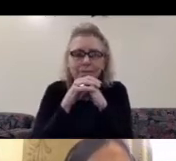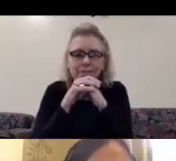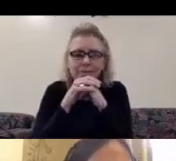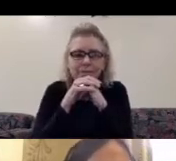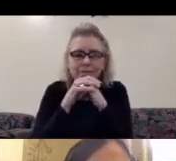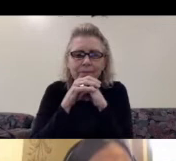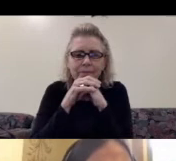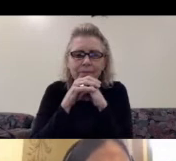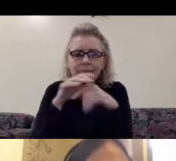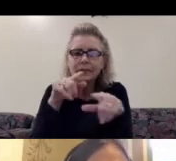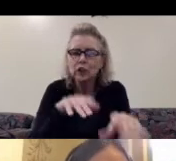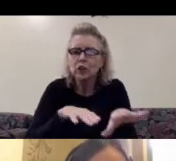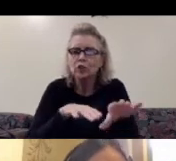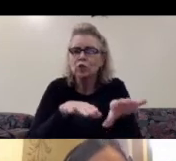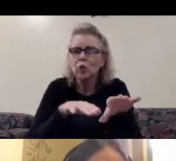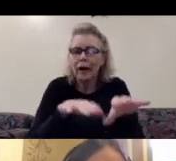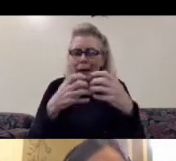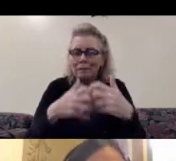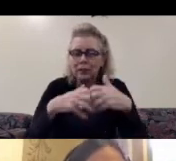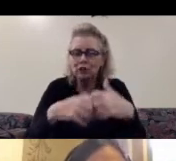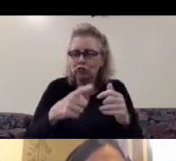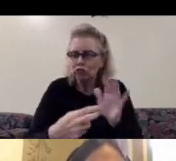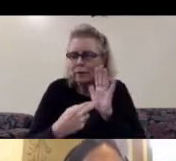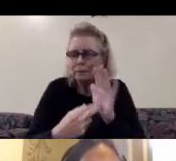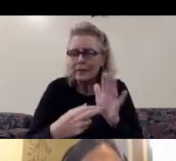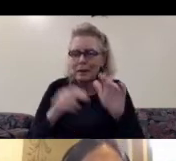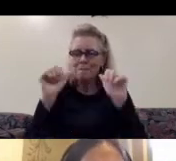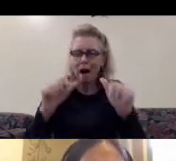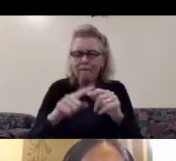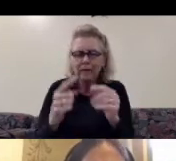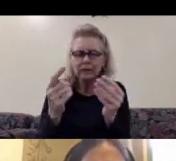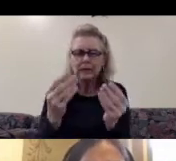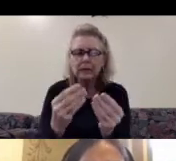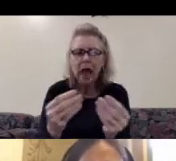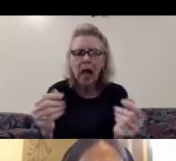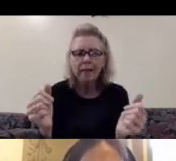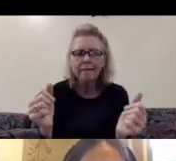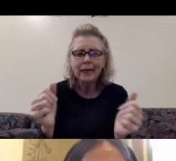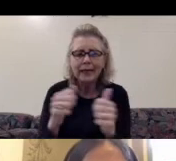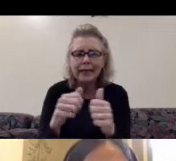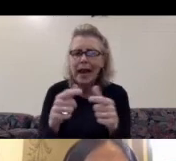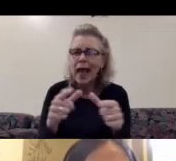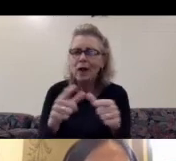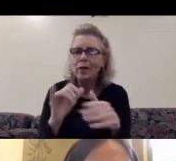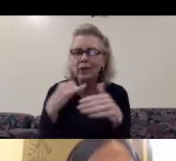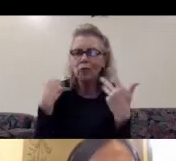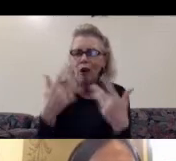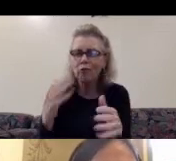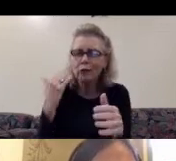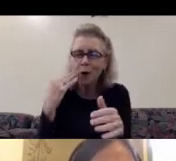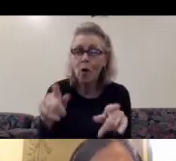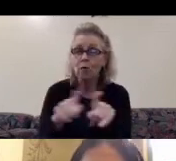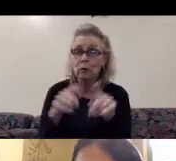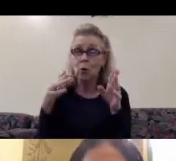The sewing machine represents a possibility of solving in a language that I already know, but also is a way to use the same